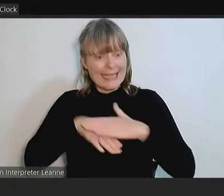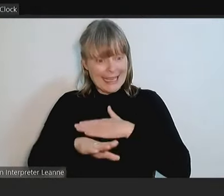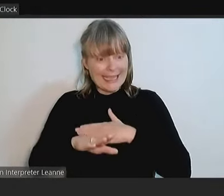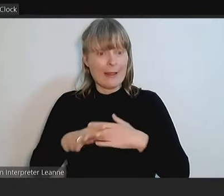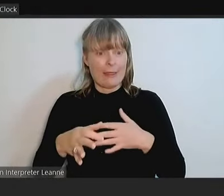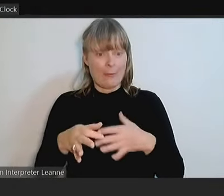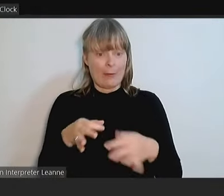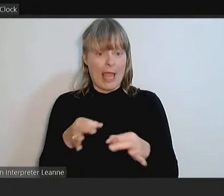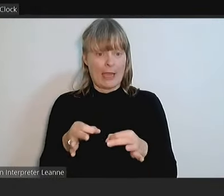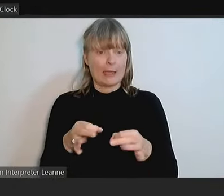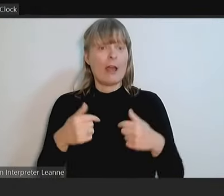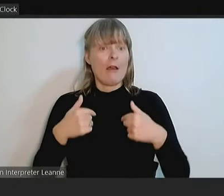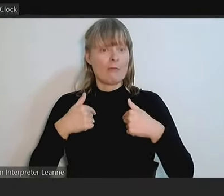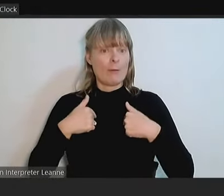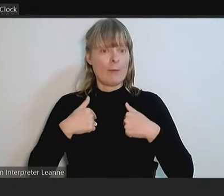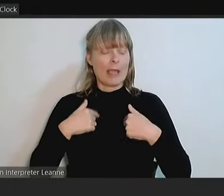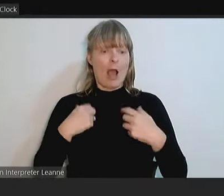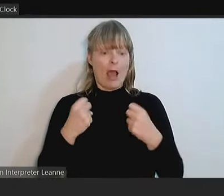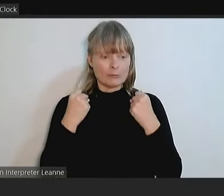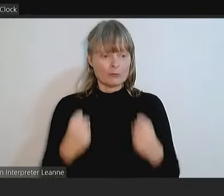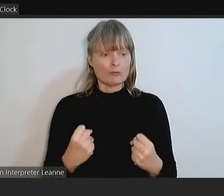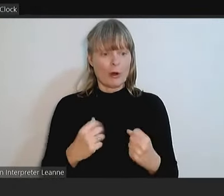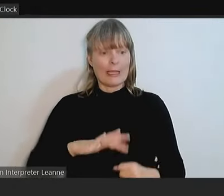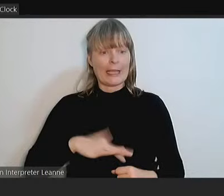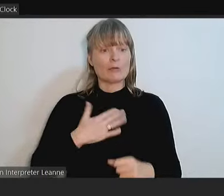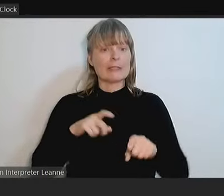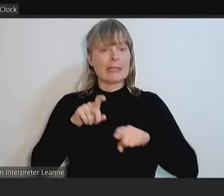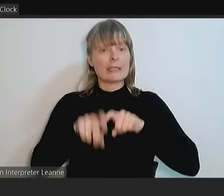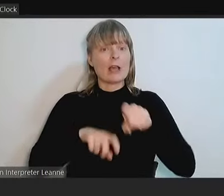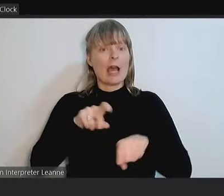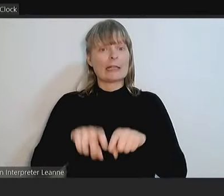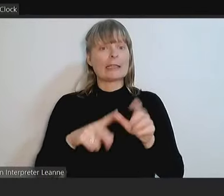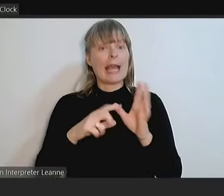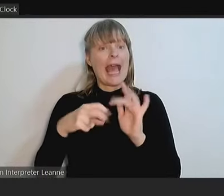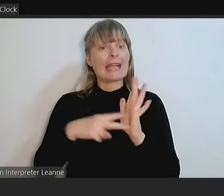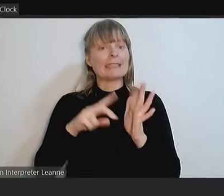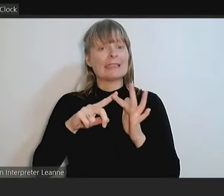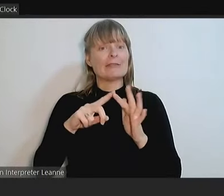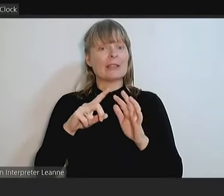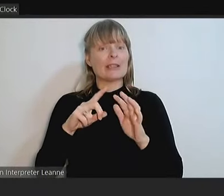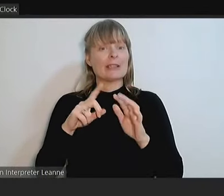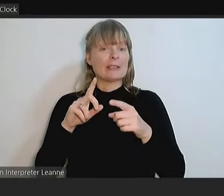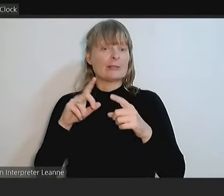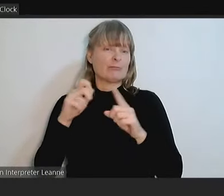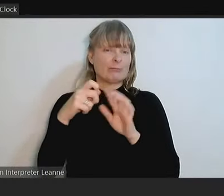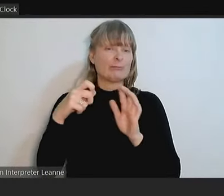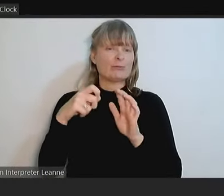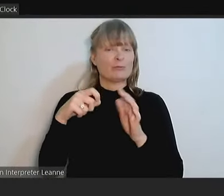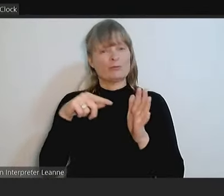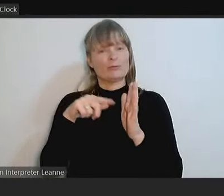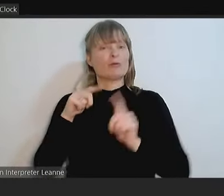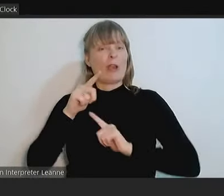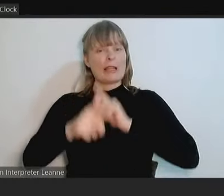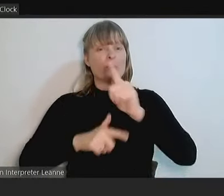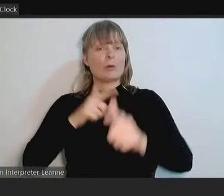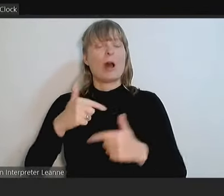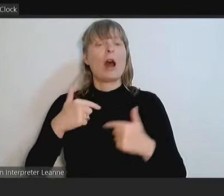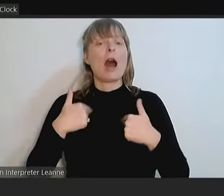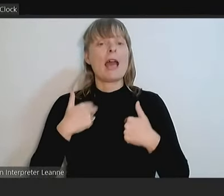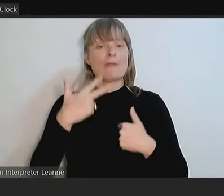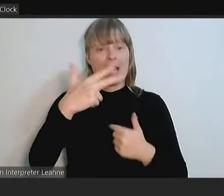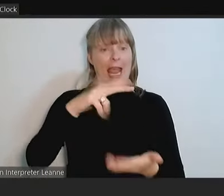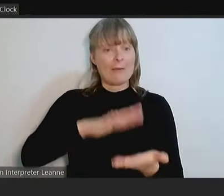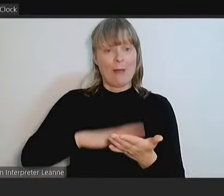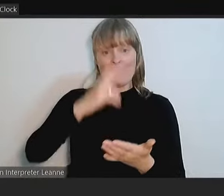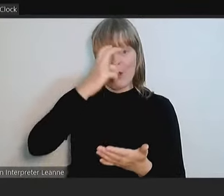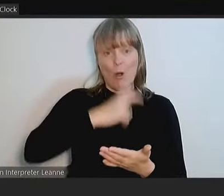interest in cycling and active transport. I've got an eight-month-old son who I've just put on the back of my electric bike, which is really exciting and I'm now,